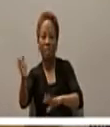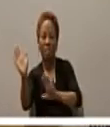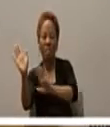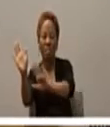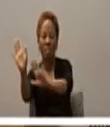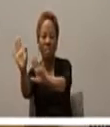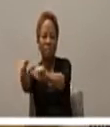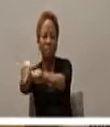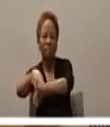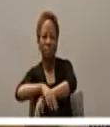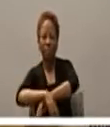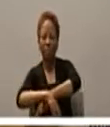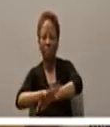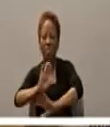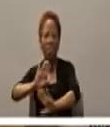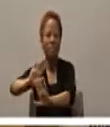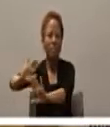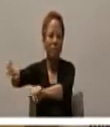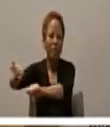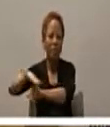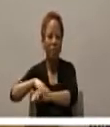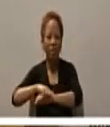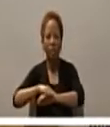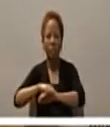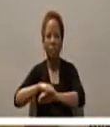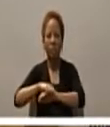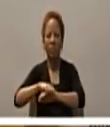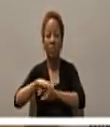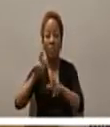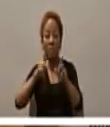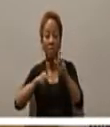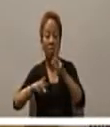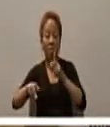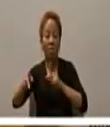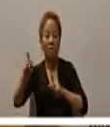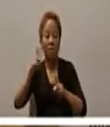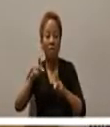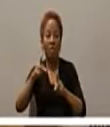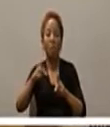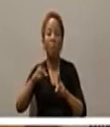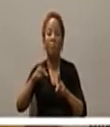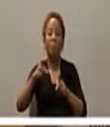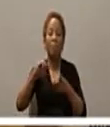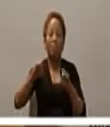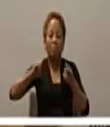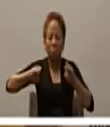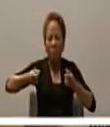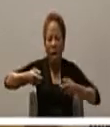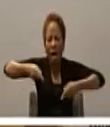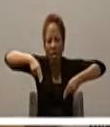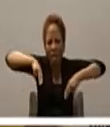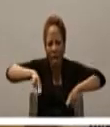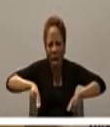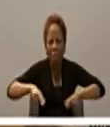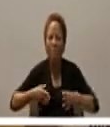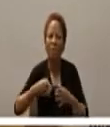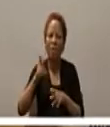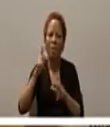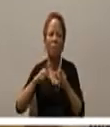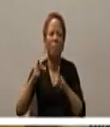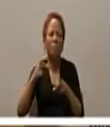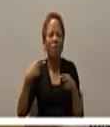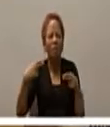behind so very very badly wounded very handicapped people people who would be